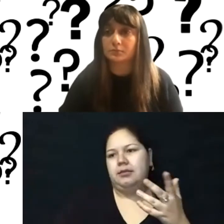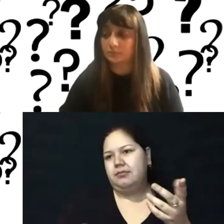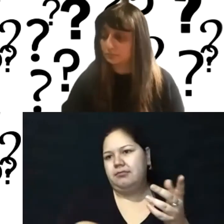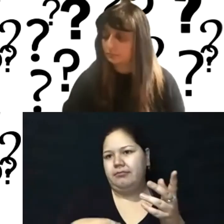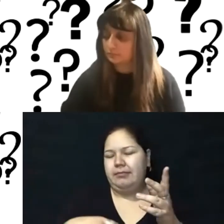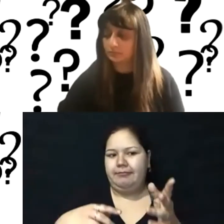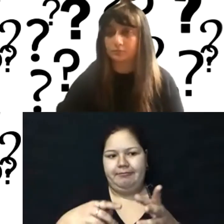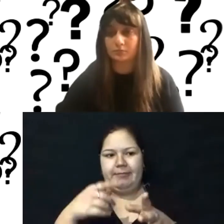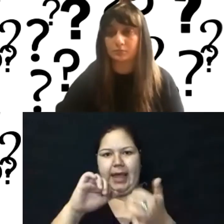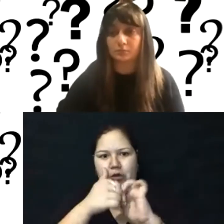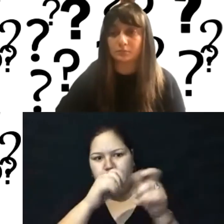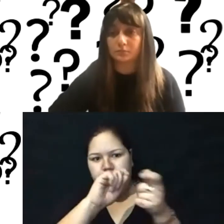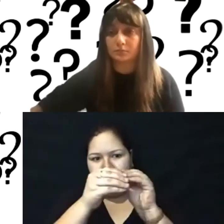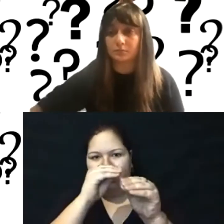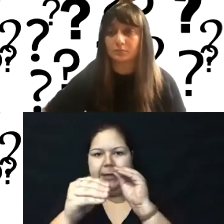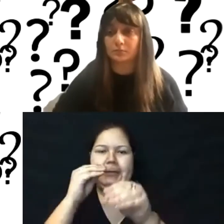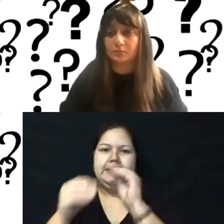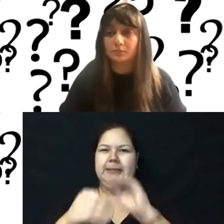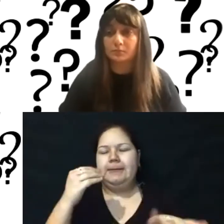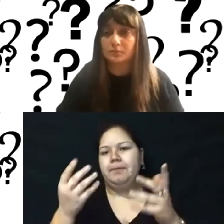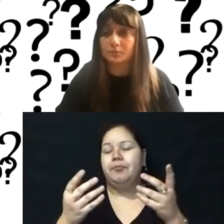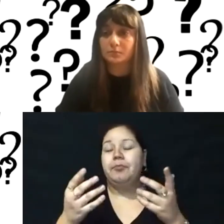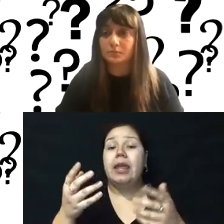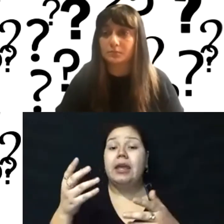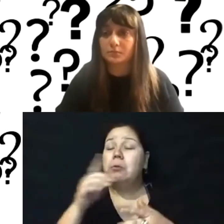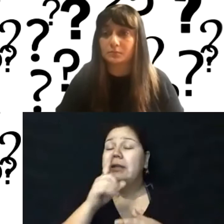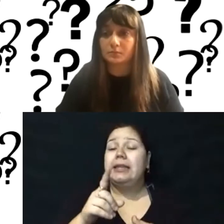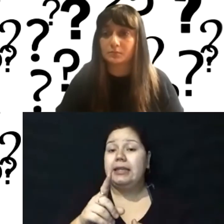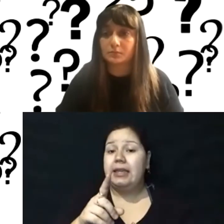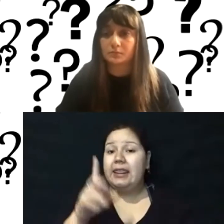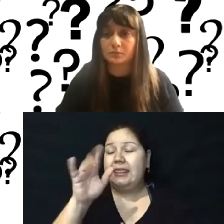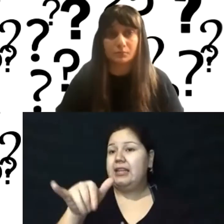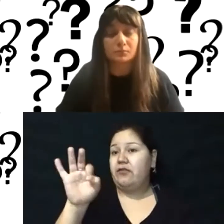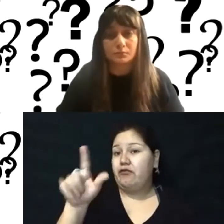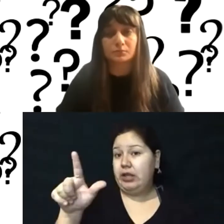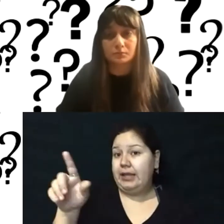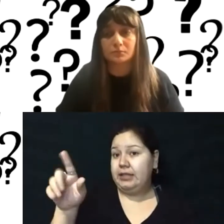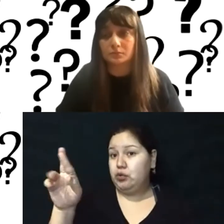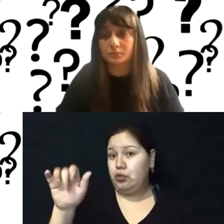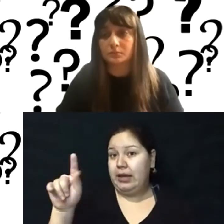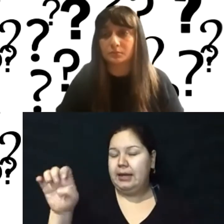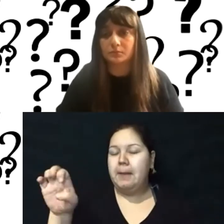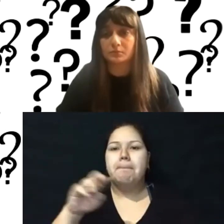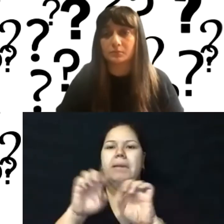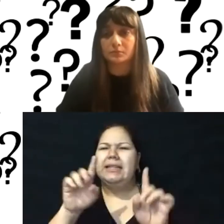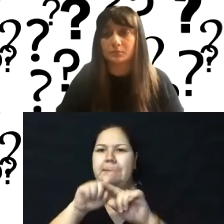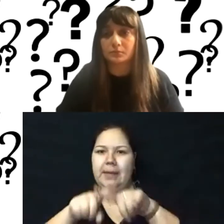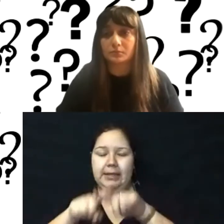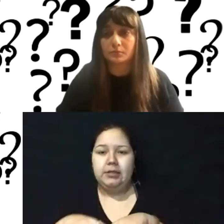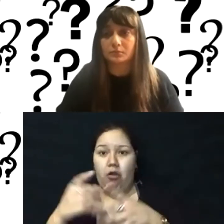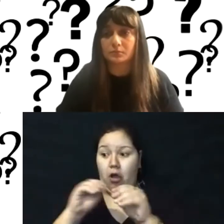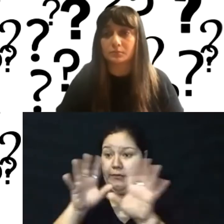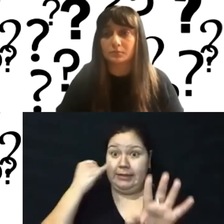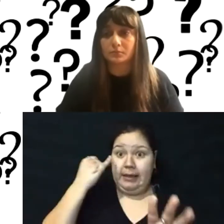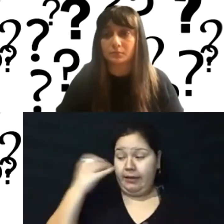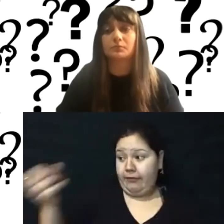of maintain the site. I think that, you know, if you're looking, you know, that's, that would be a freelancer. I think the difference is, is that when you're obviously you're working with a freelancer, you're